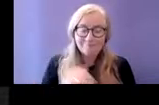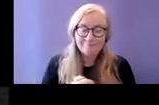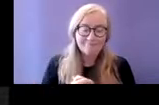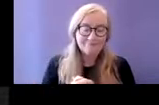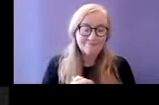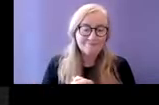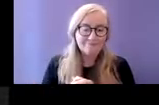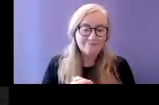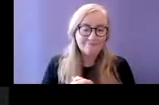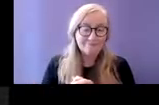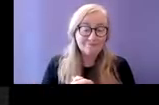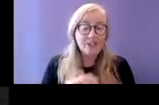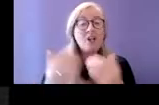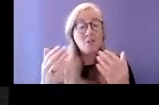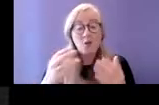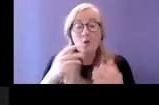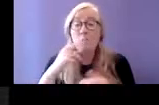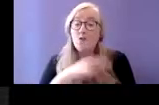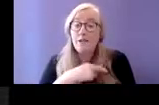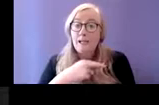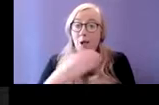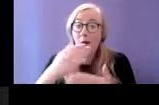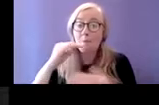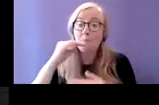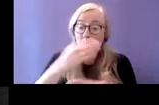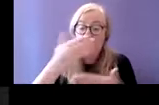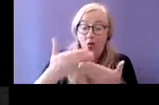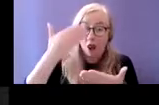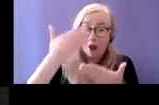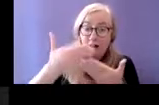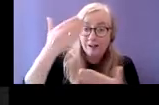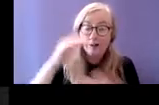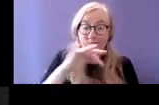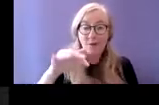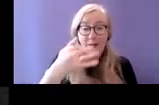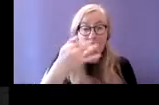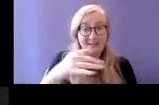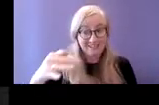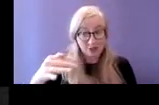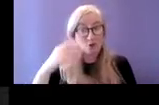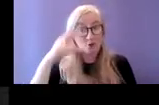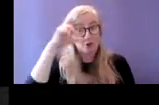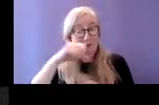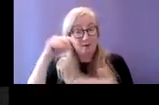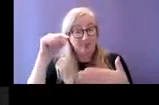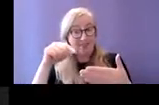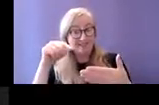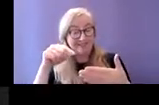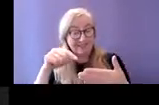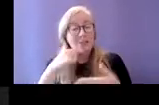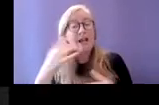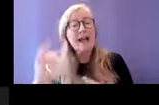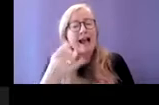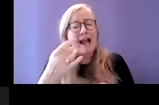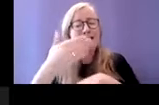however with this in mind I would ask staff to be mindful of our client's needs and have empathy to their condition